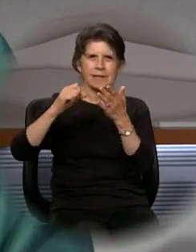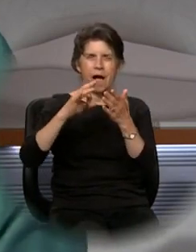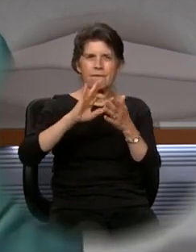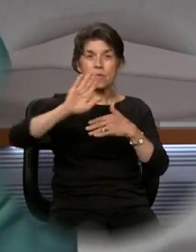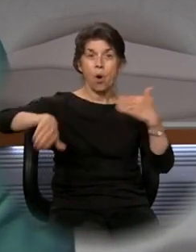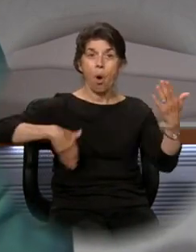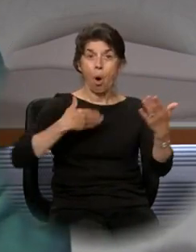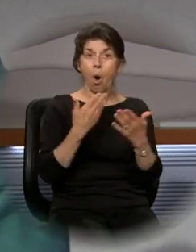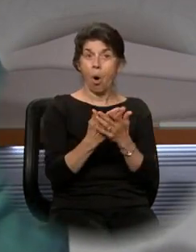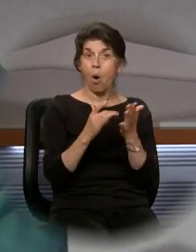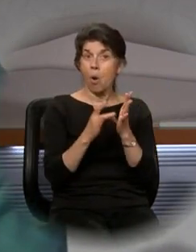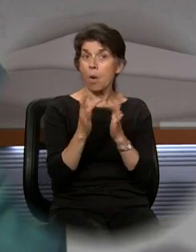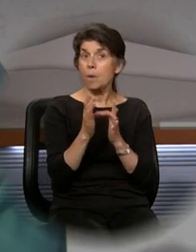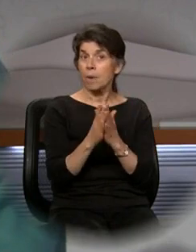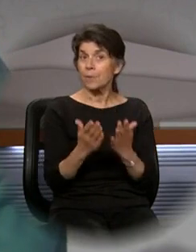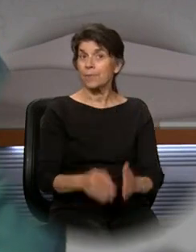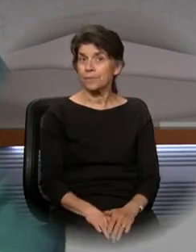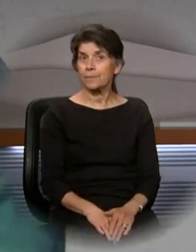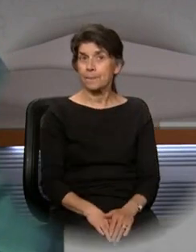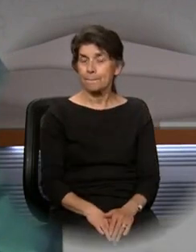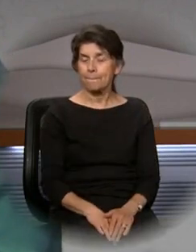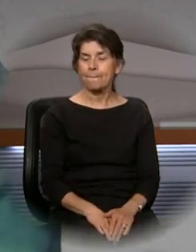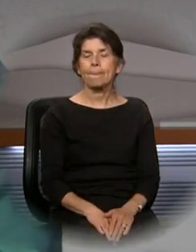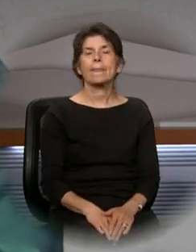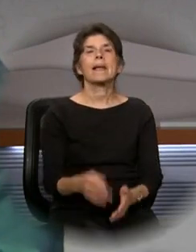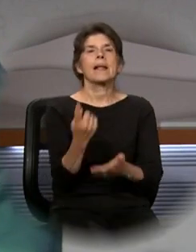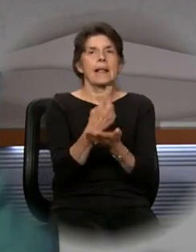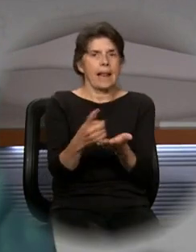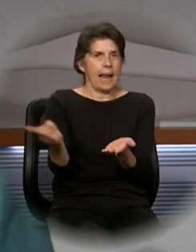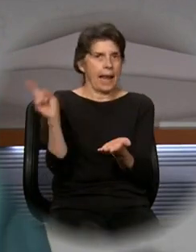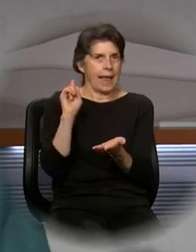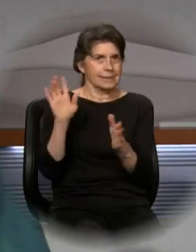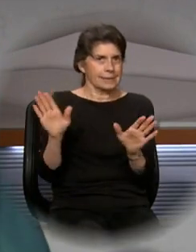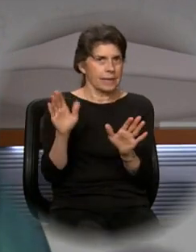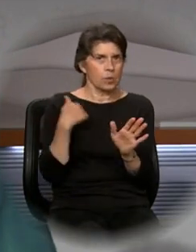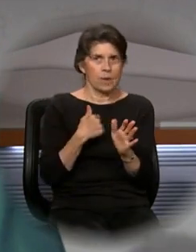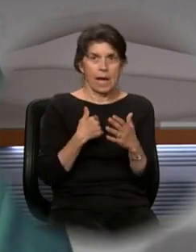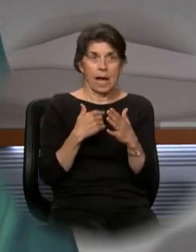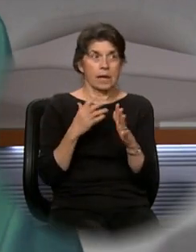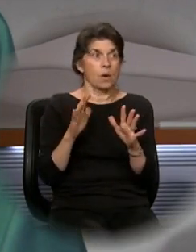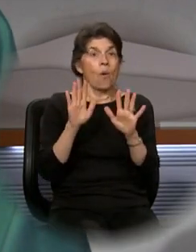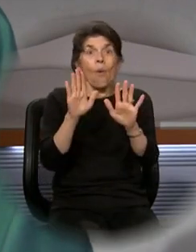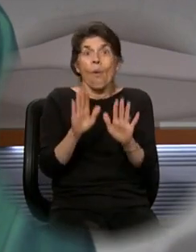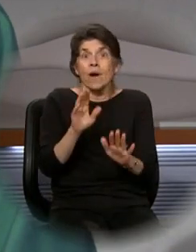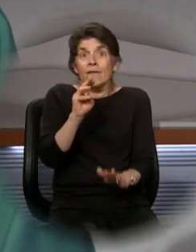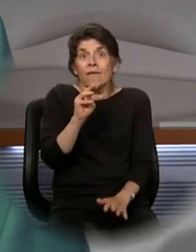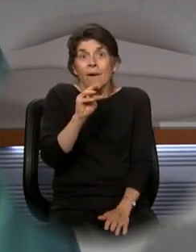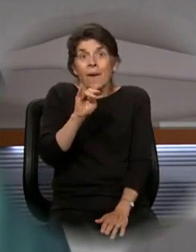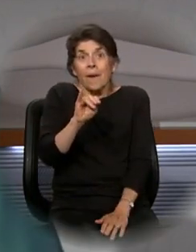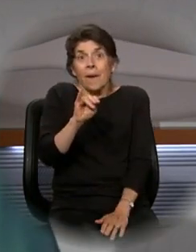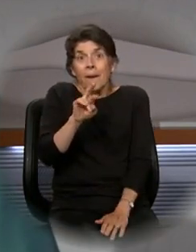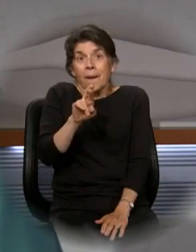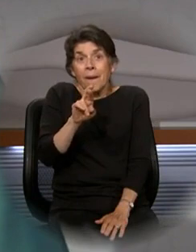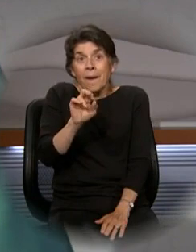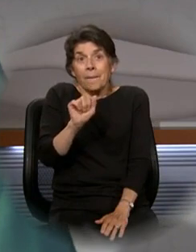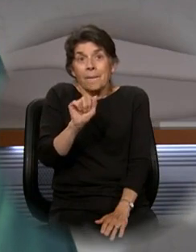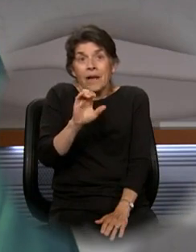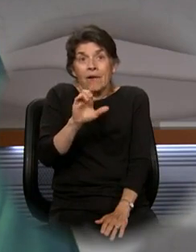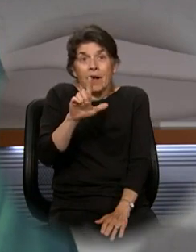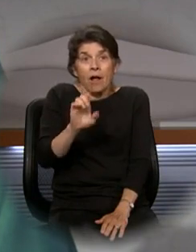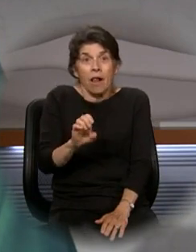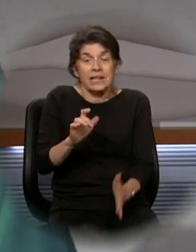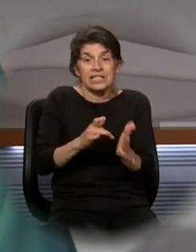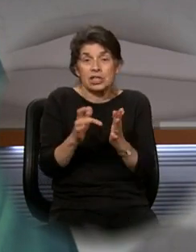the whole of Scripture. Last Sunday, we had this dramatic miracle of Jesus calming the sea